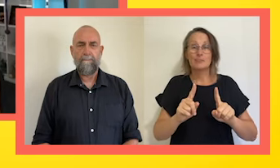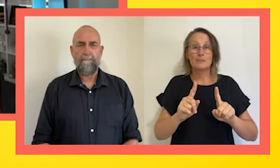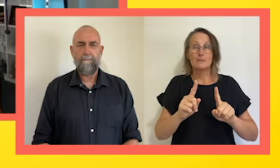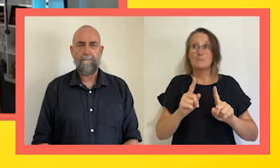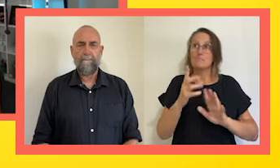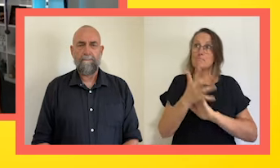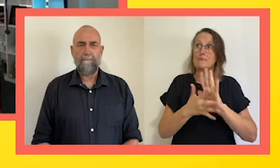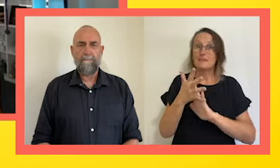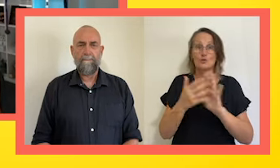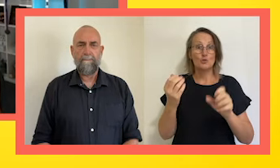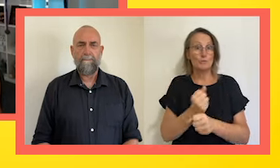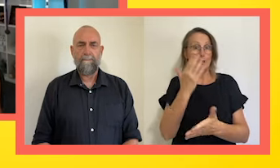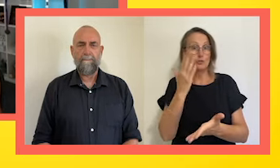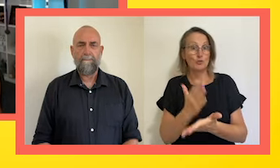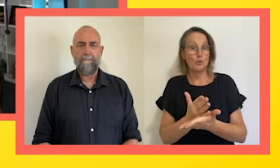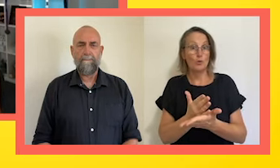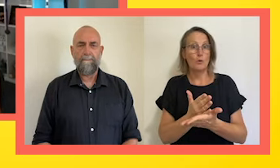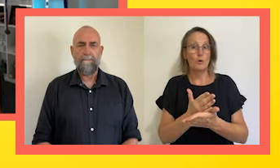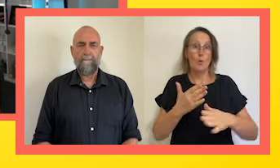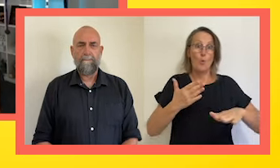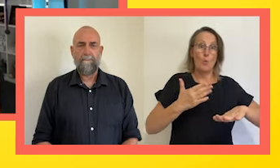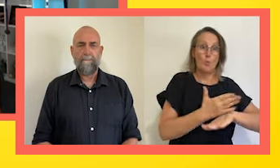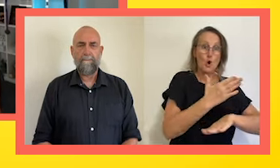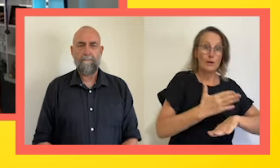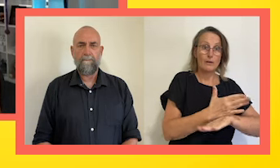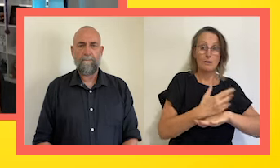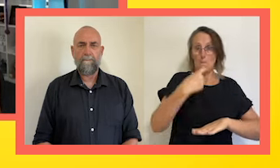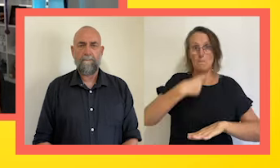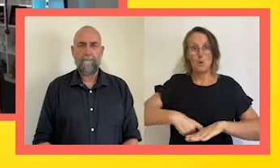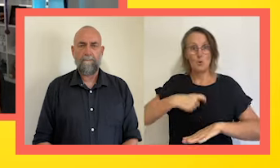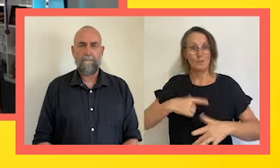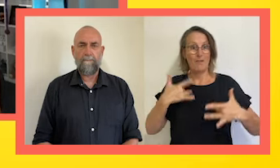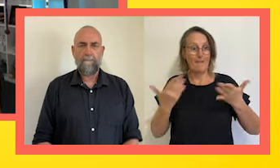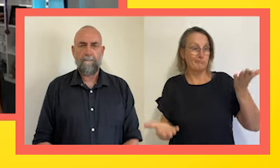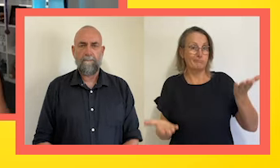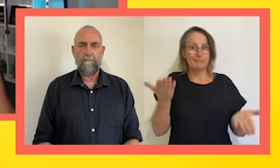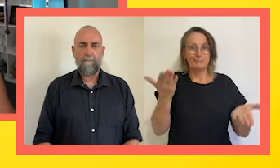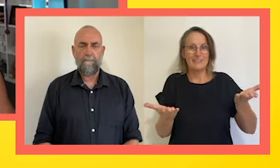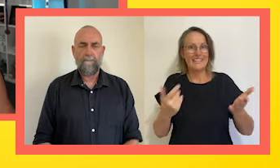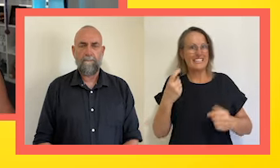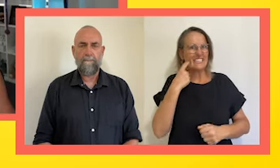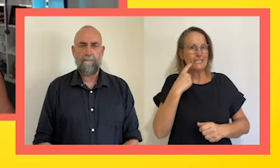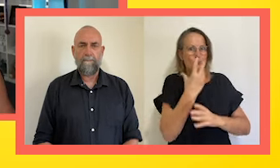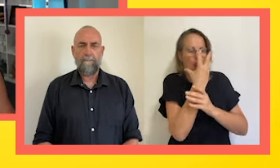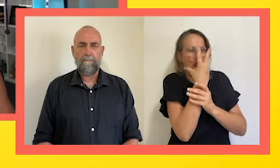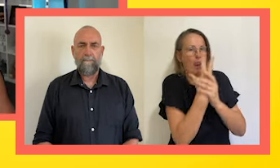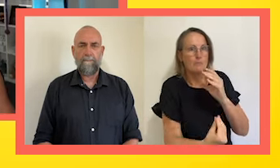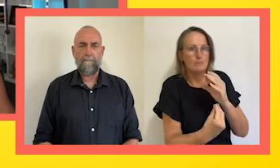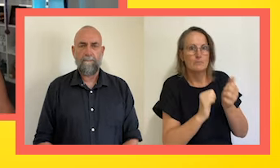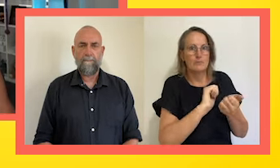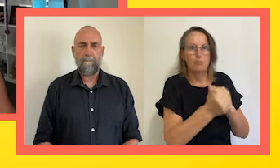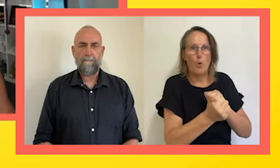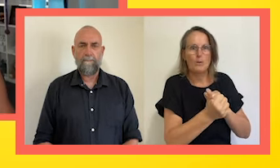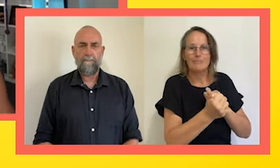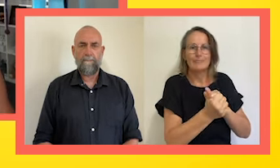you have a good kind of work-life balance as an athlete. It's easy to just get so absorbed into sport and let that become who you are.